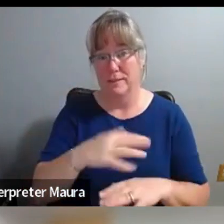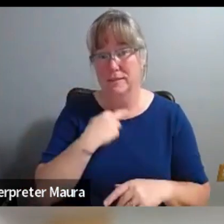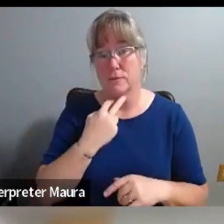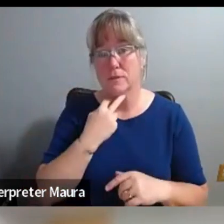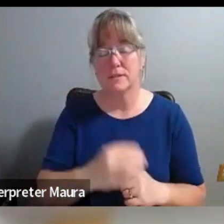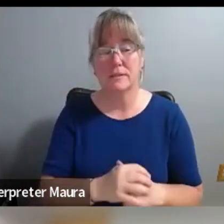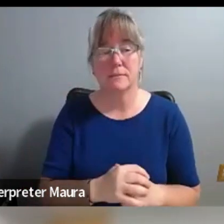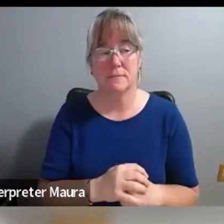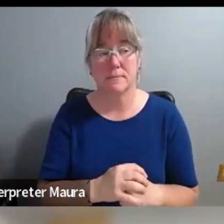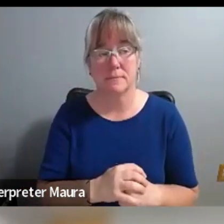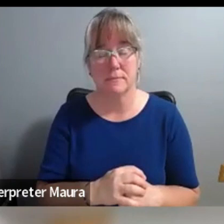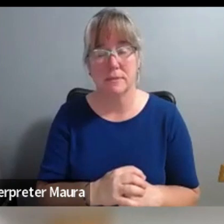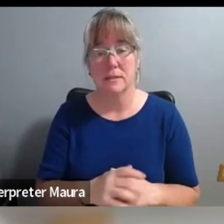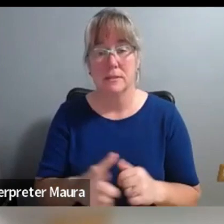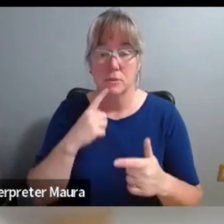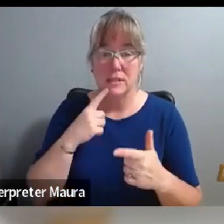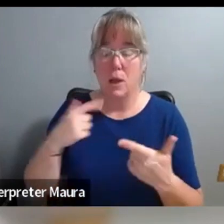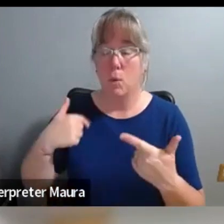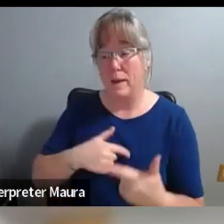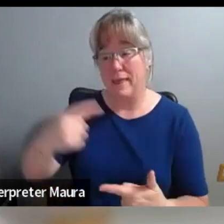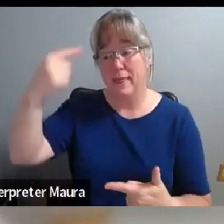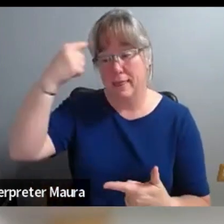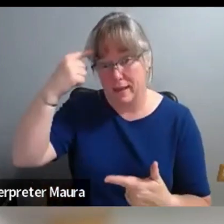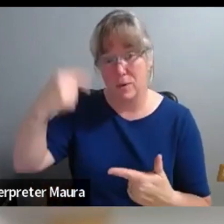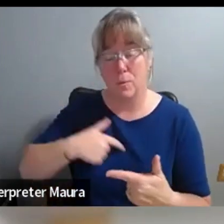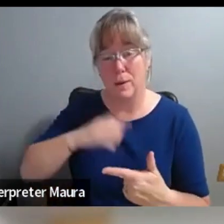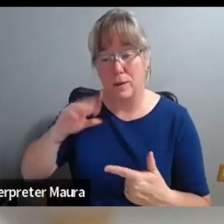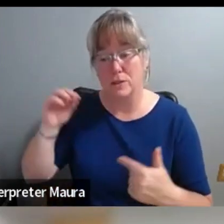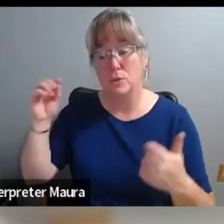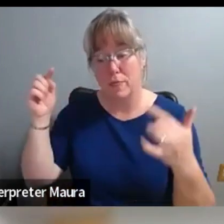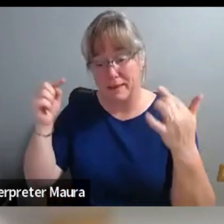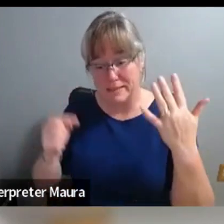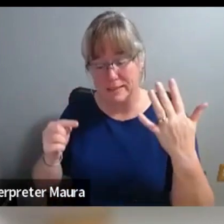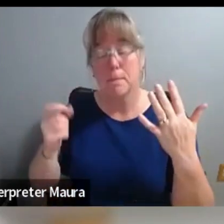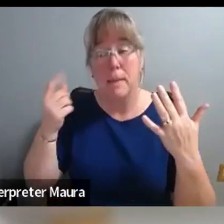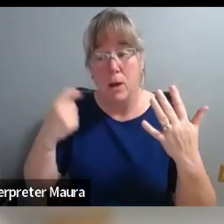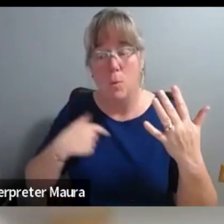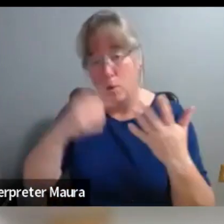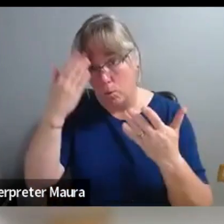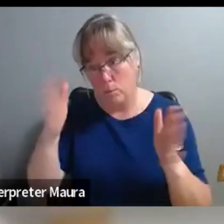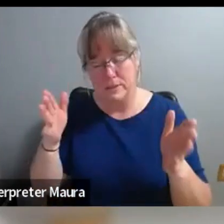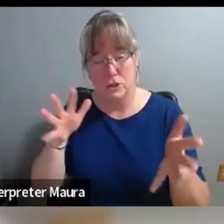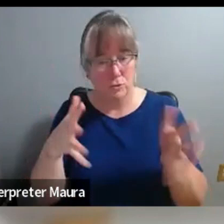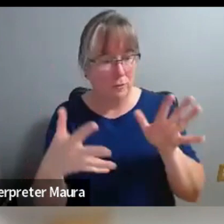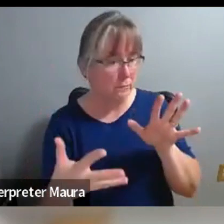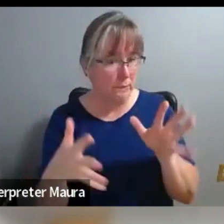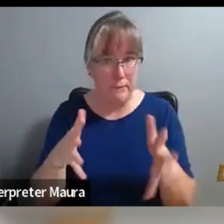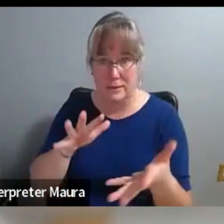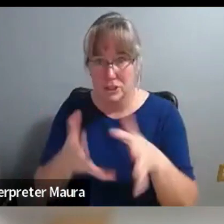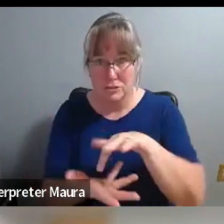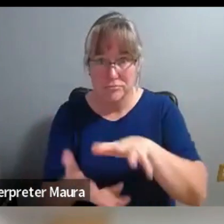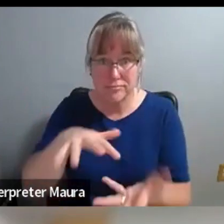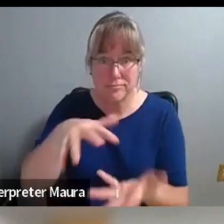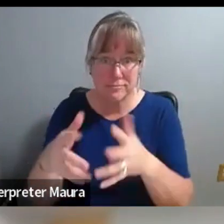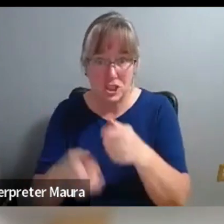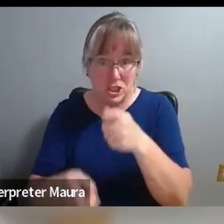here's what we think that we're doing. But we, what we think we're doing is also very open to change. And so it can change in this conversation that we're having